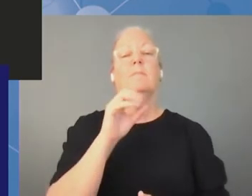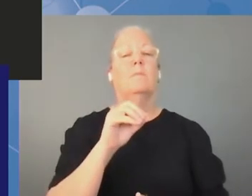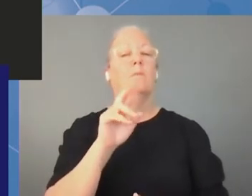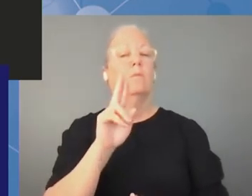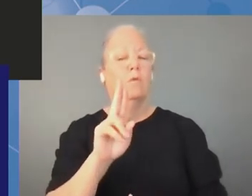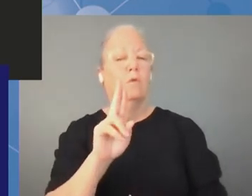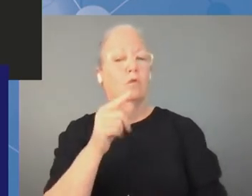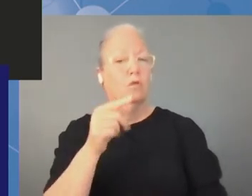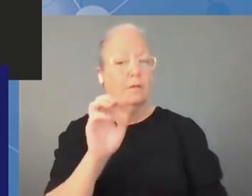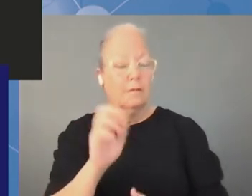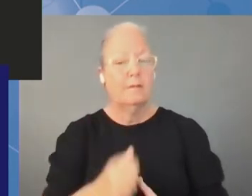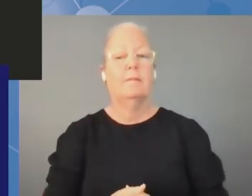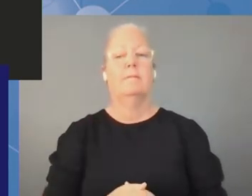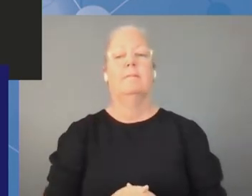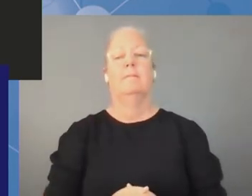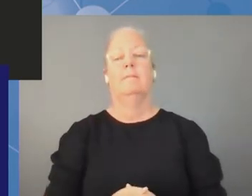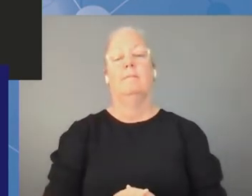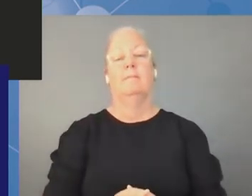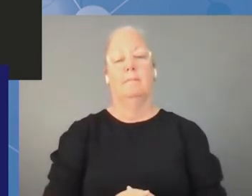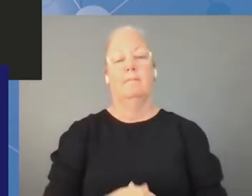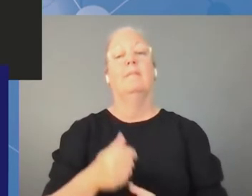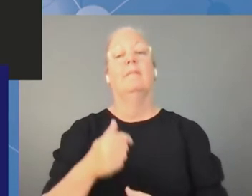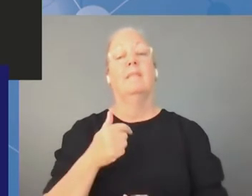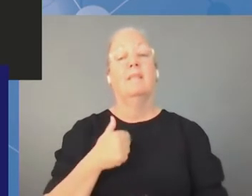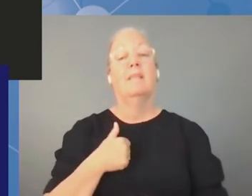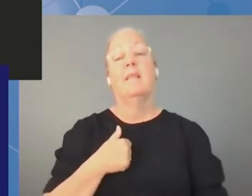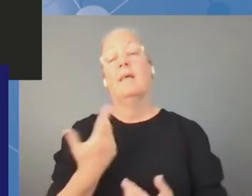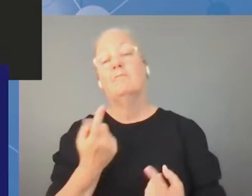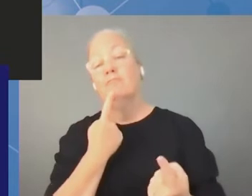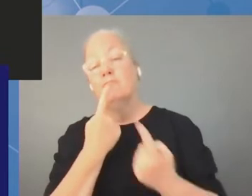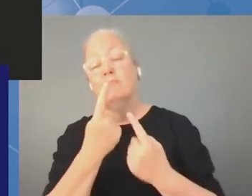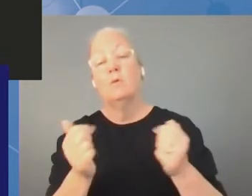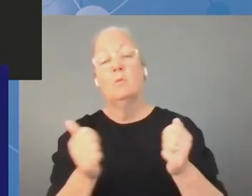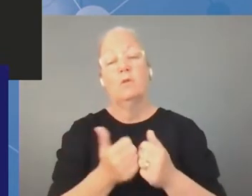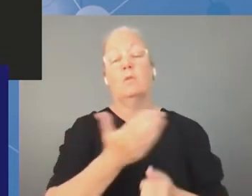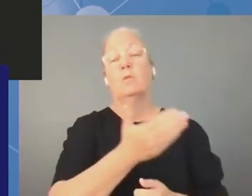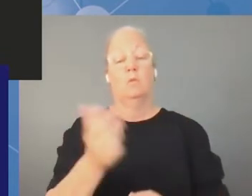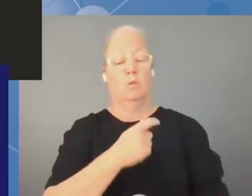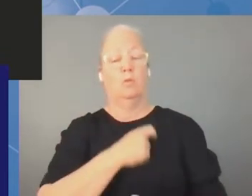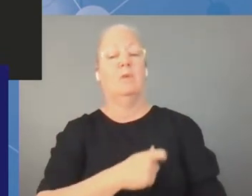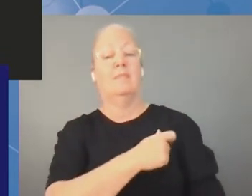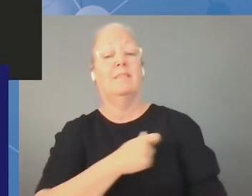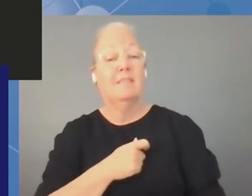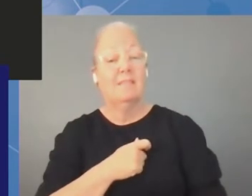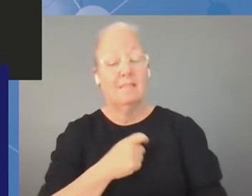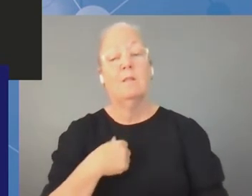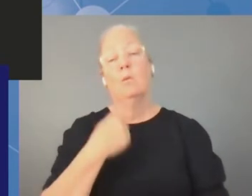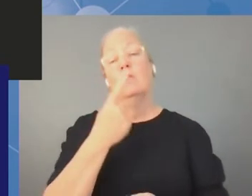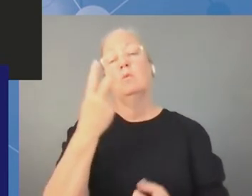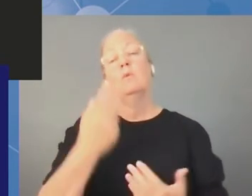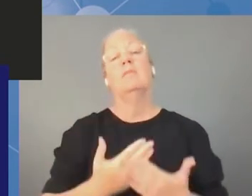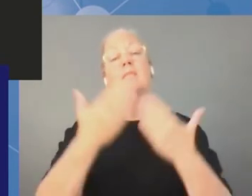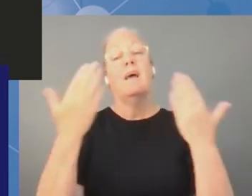this time talking from switzerland where i went back after a couple of days there with you in